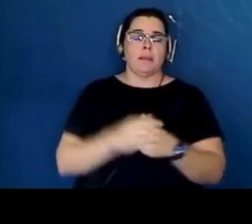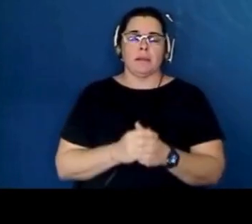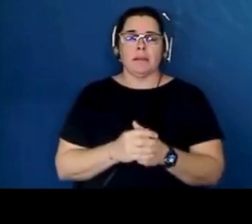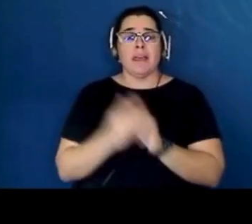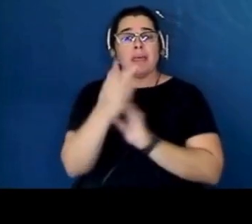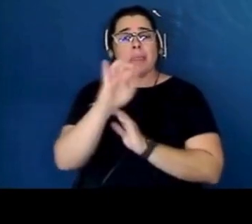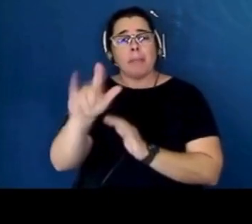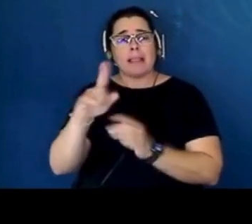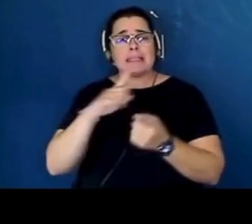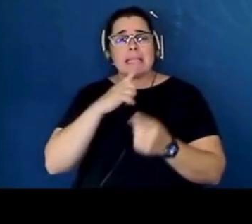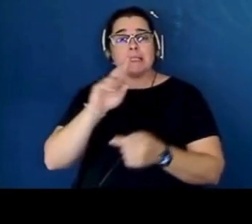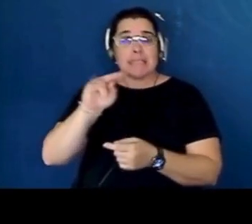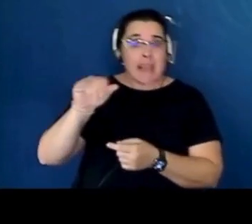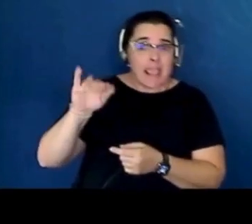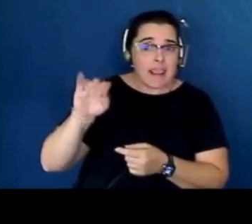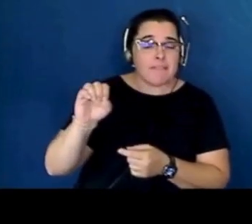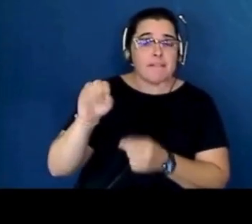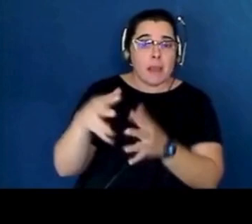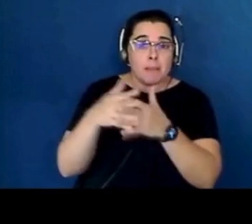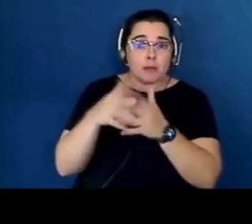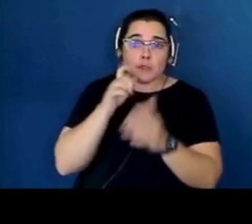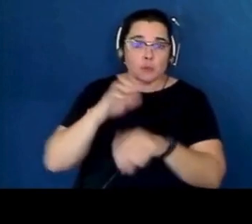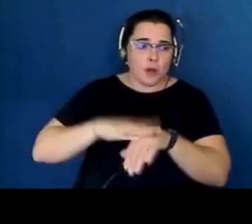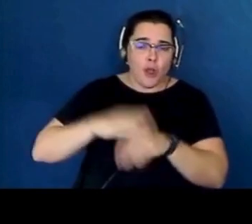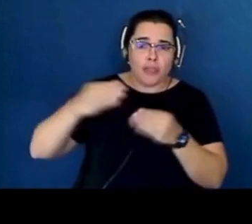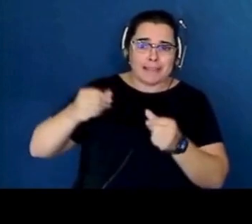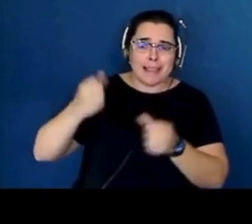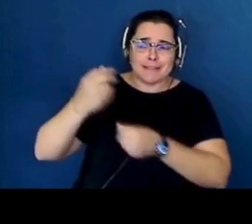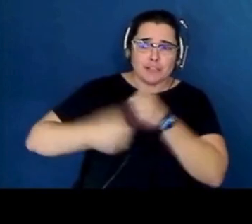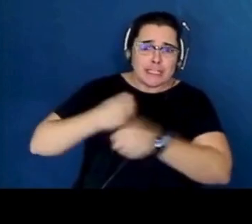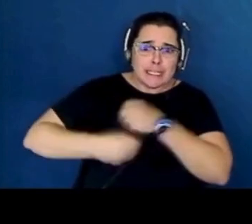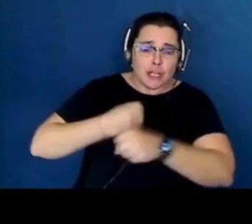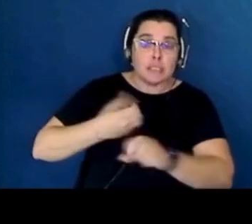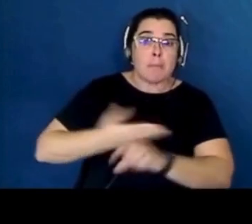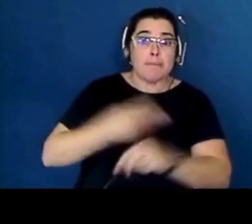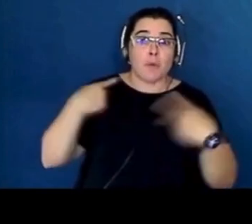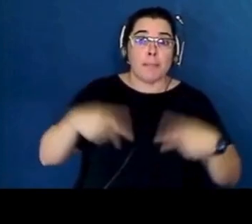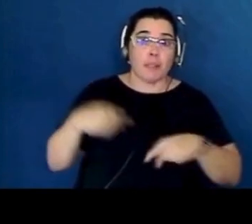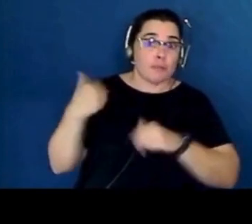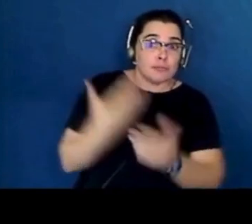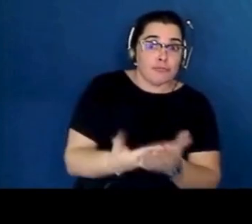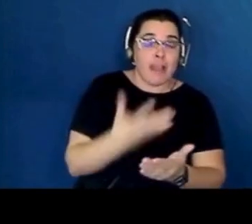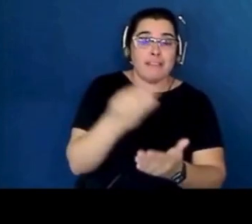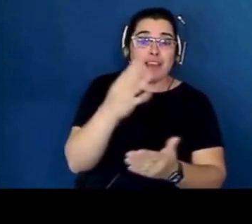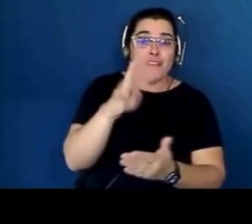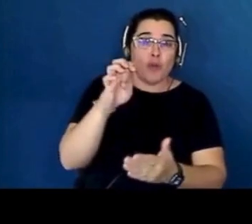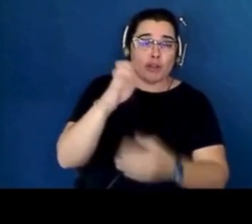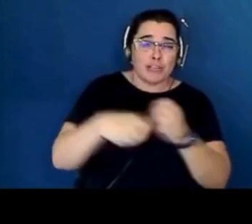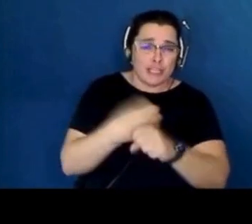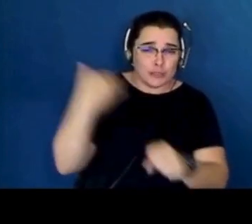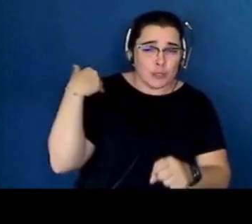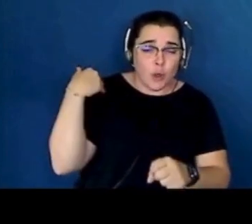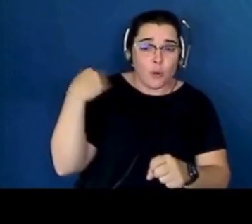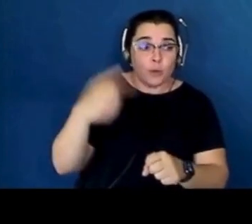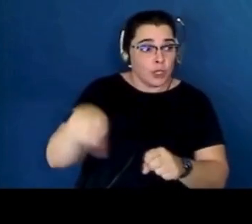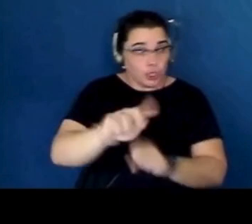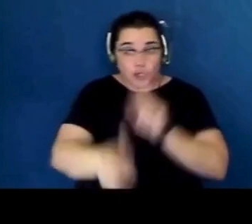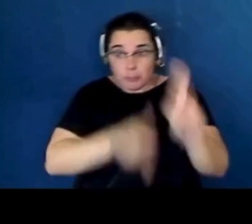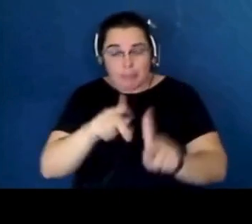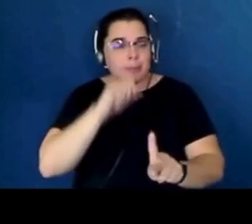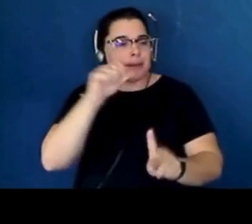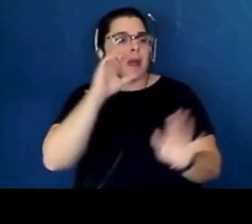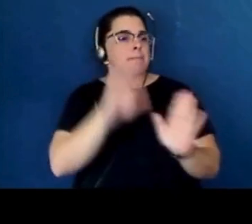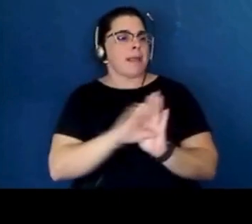clearly to Native Americans who had been on this land for millennia before Pilgrims landed a mere 400 years ago, you are people, not